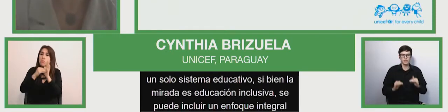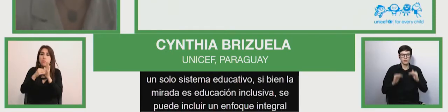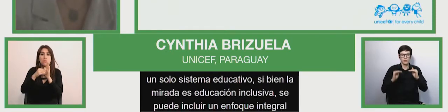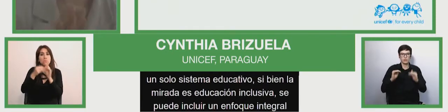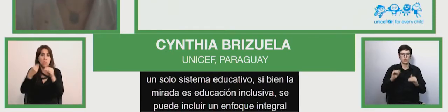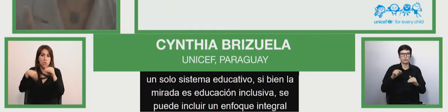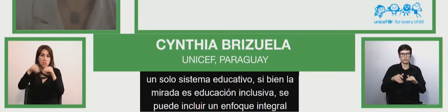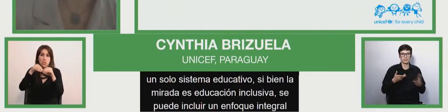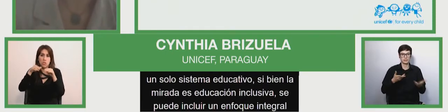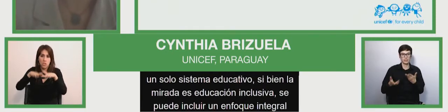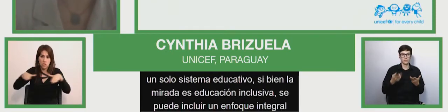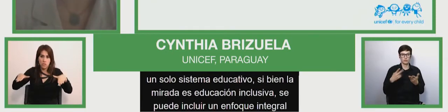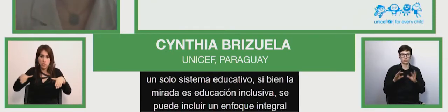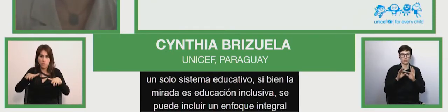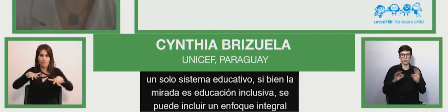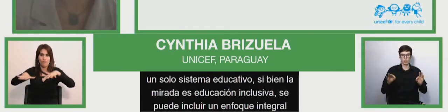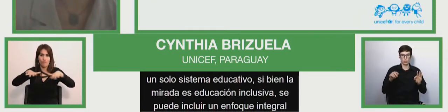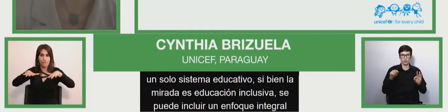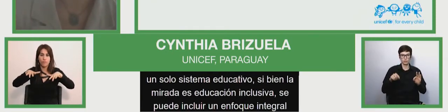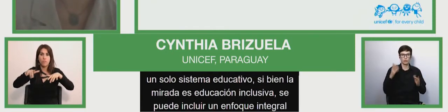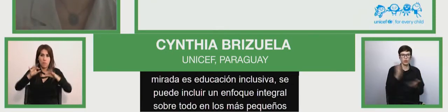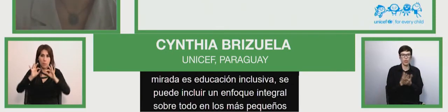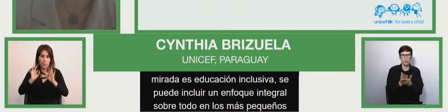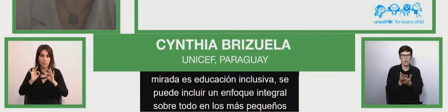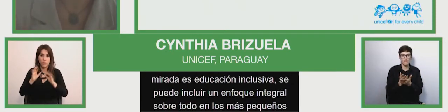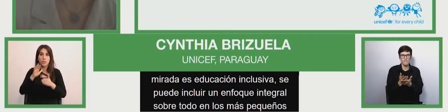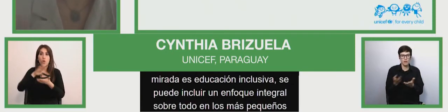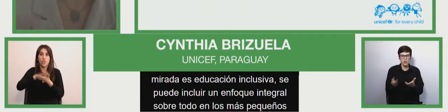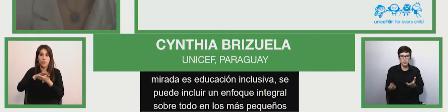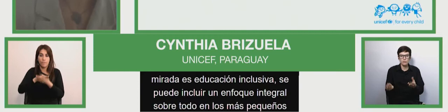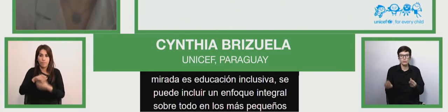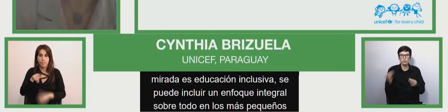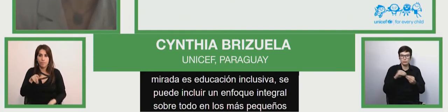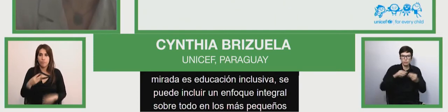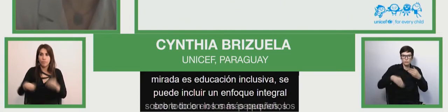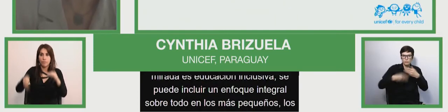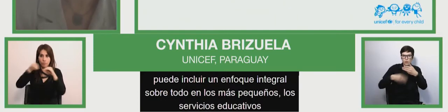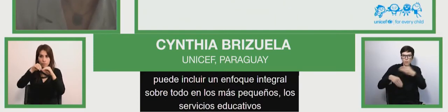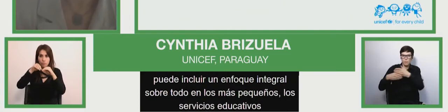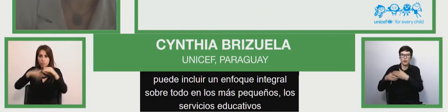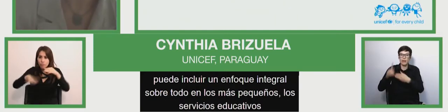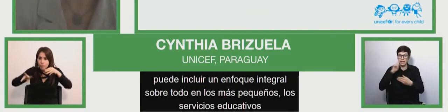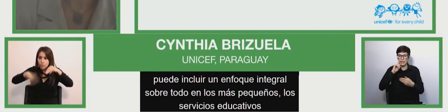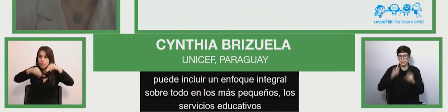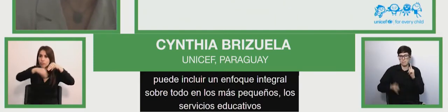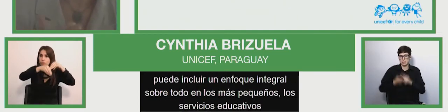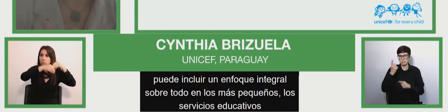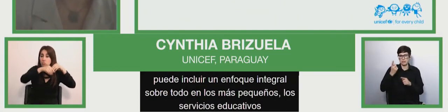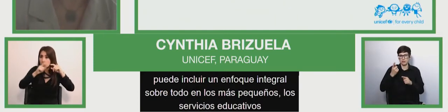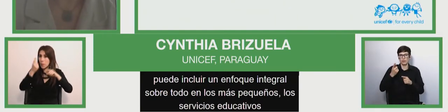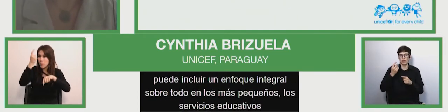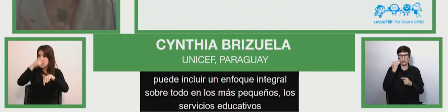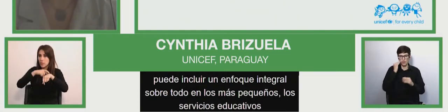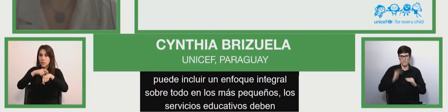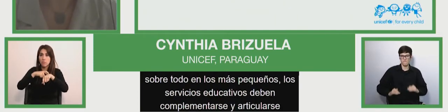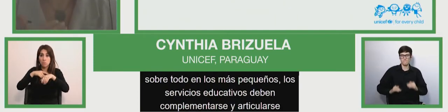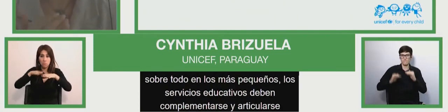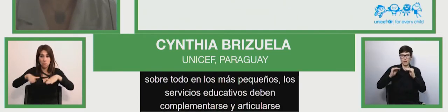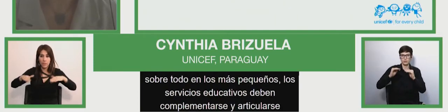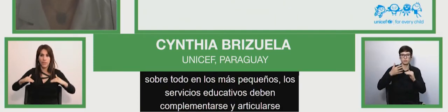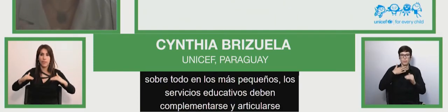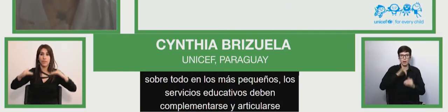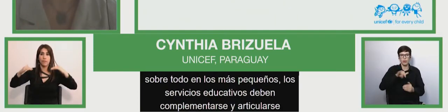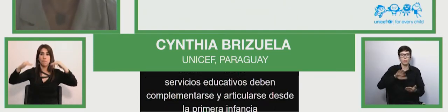services have to complement and calculate from the first infancy to that health